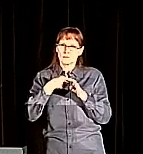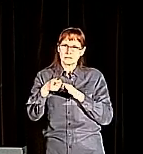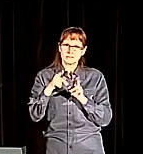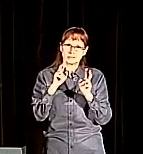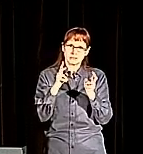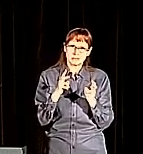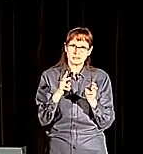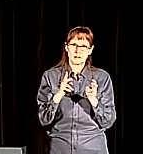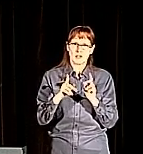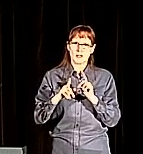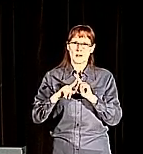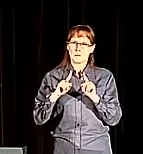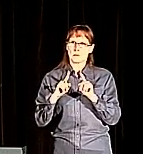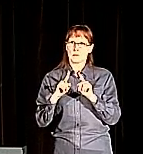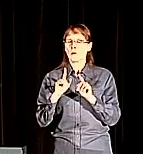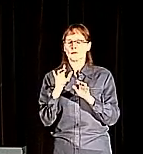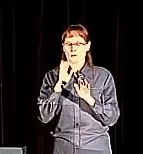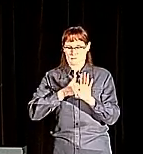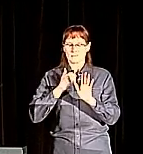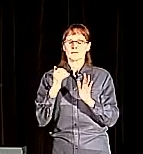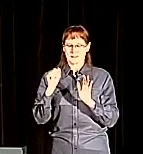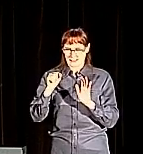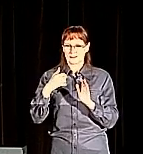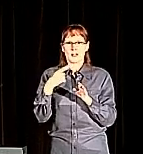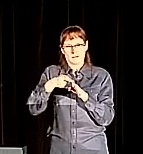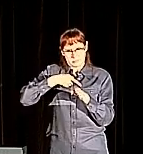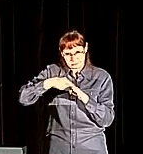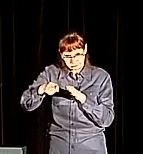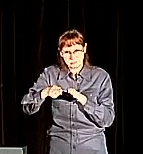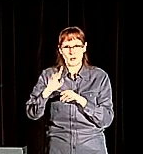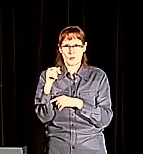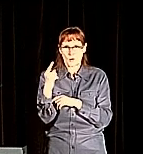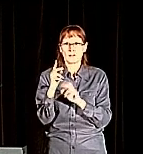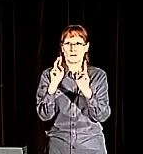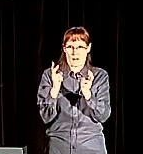a much stronger education over a shorter period of time.